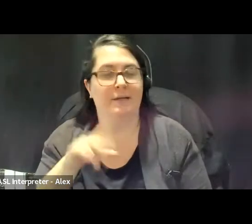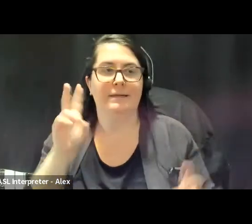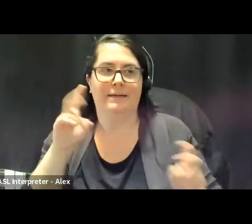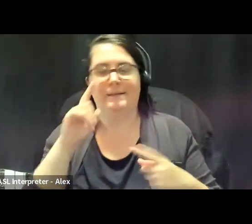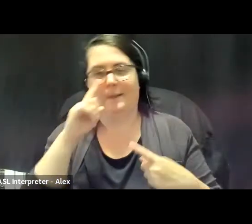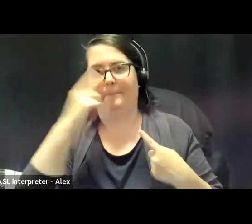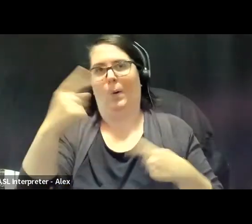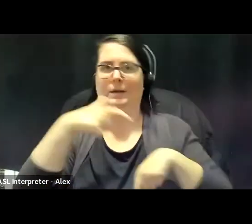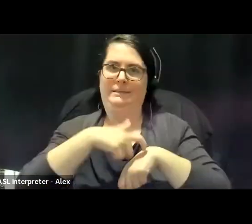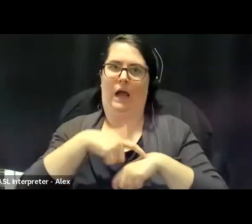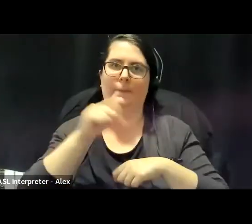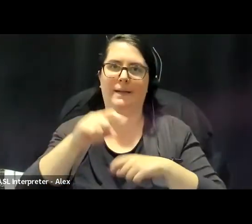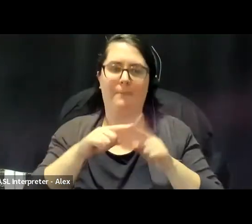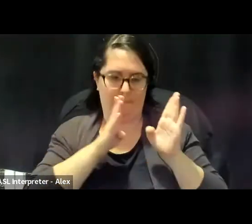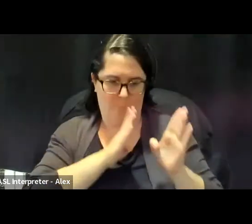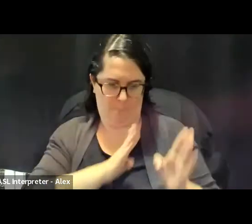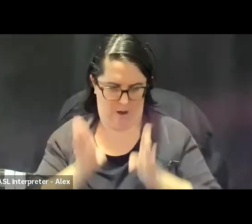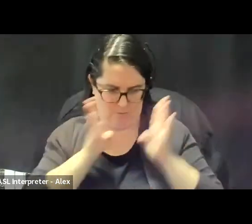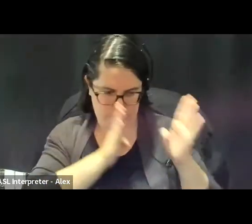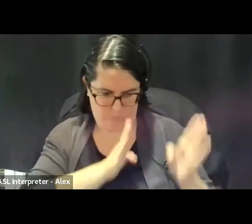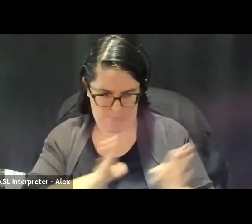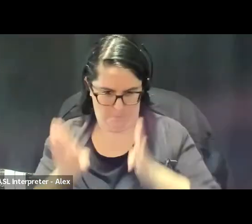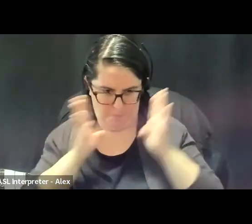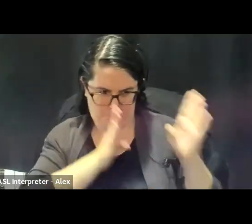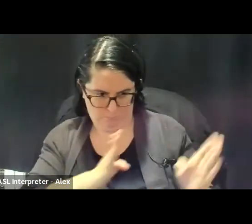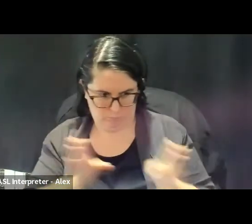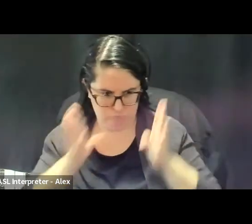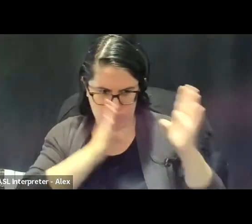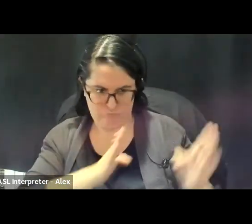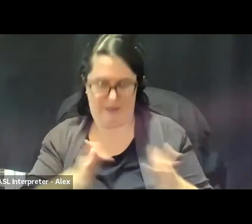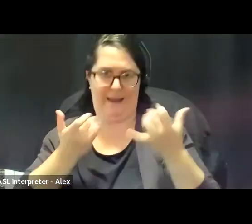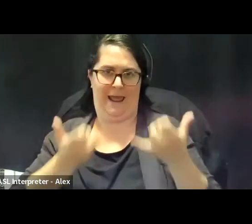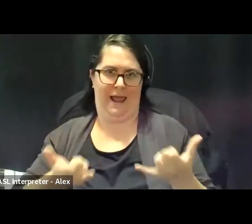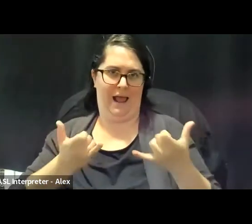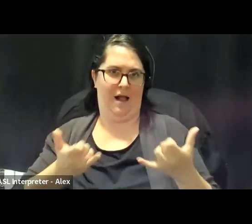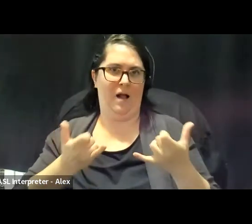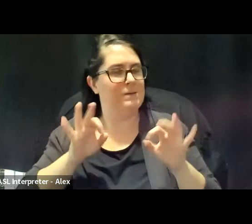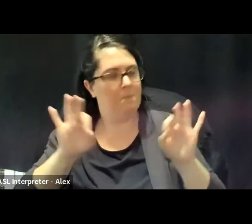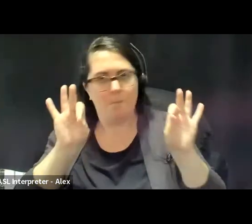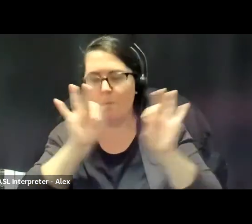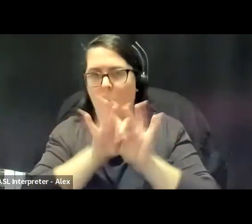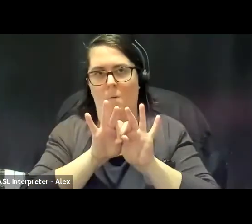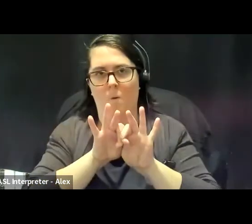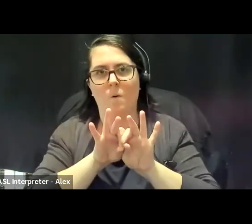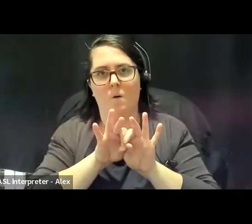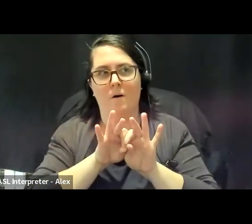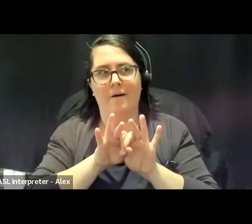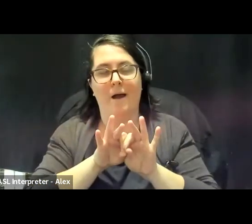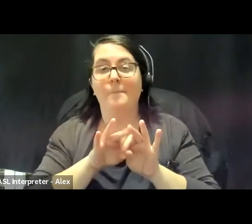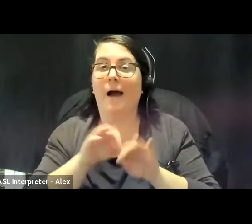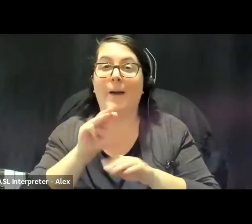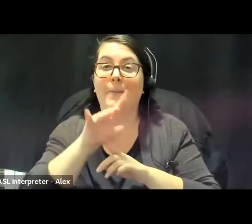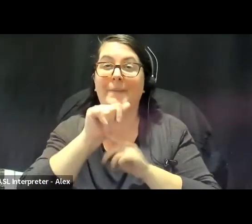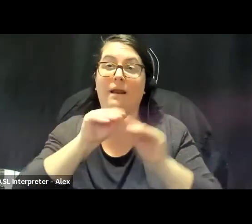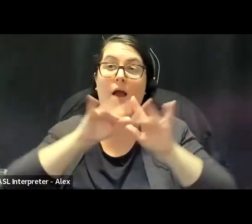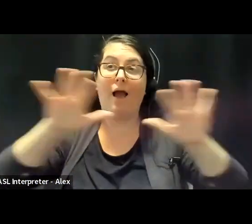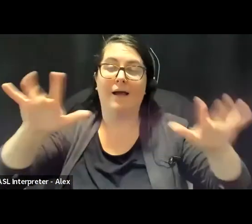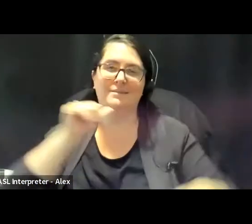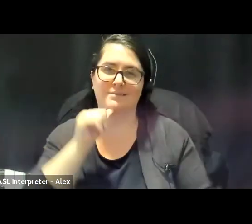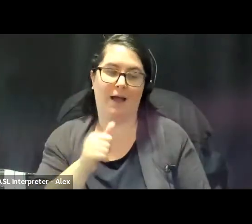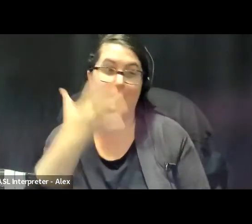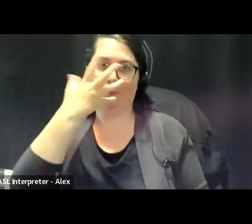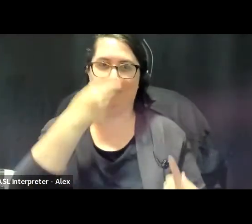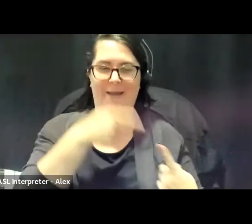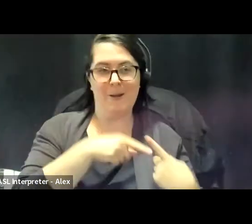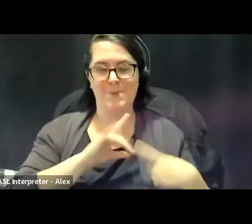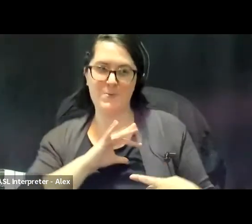unromantic time of that kind of connective tissue work, and I do think that we don't see it in the media because it's not sexy, and it might not be